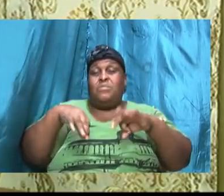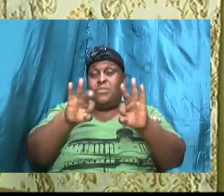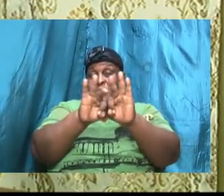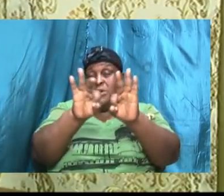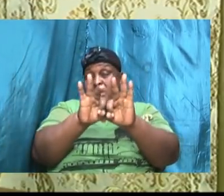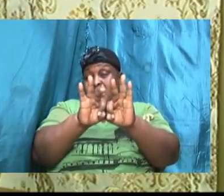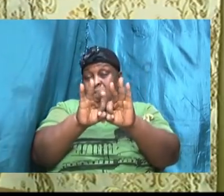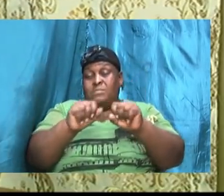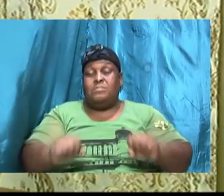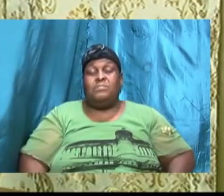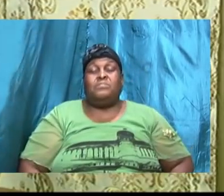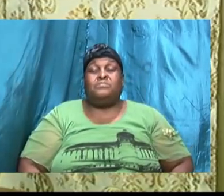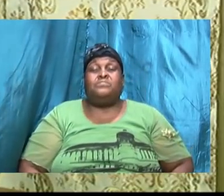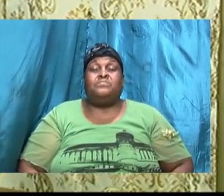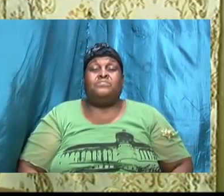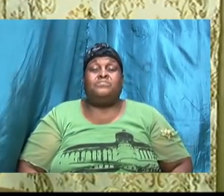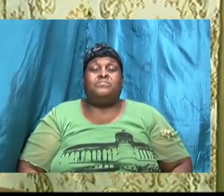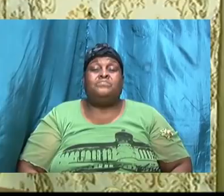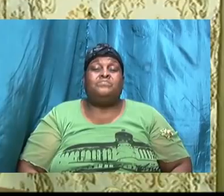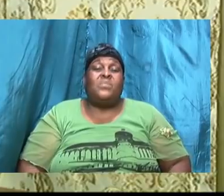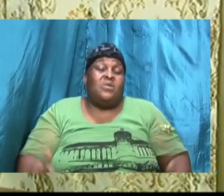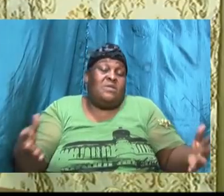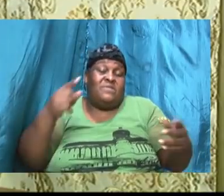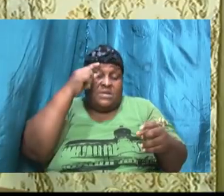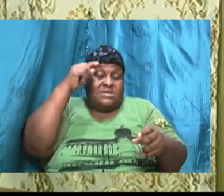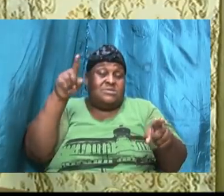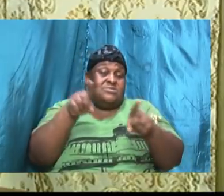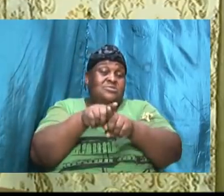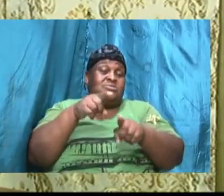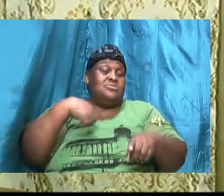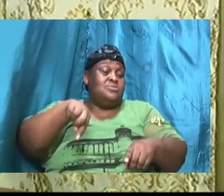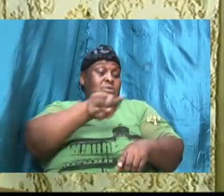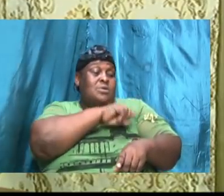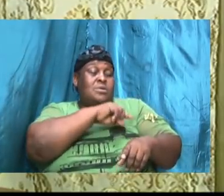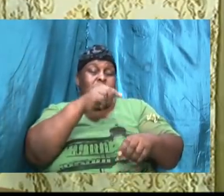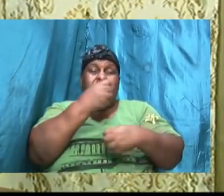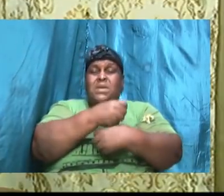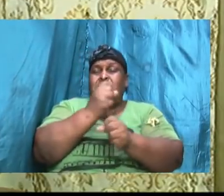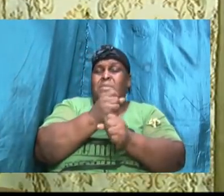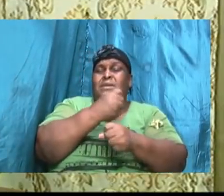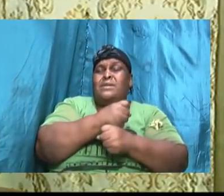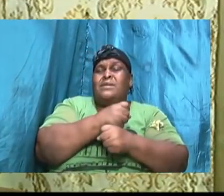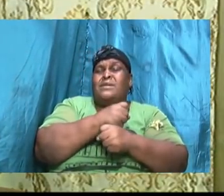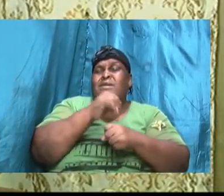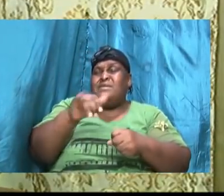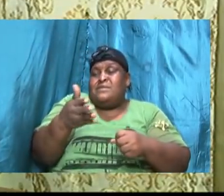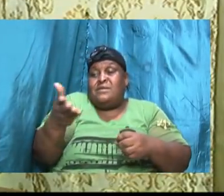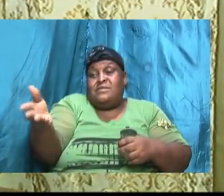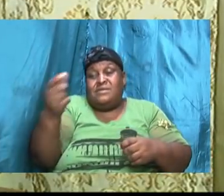making decisions. Whatever decisions we make, that these decisions, these steps